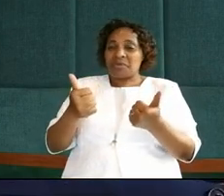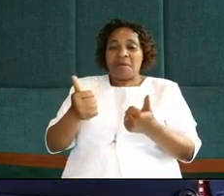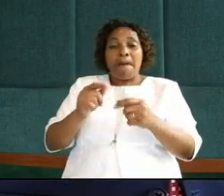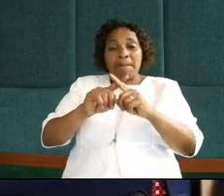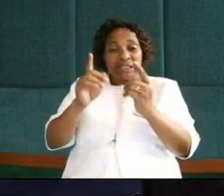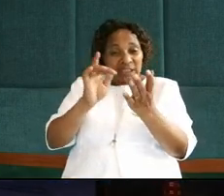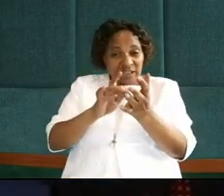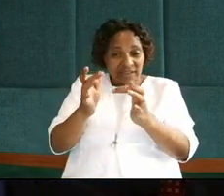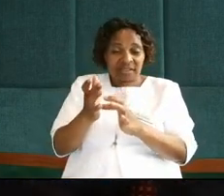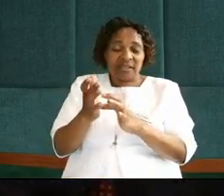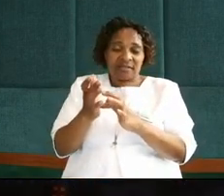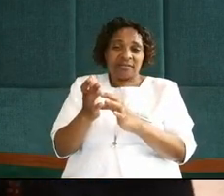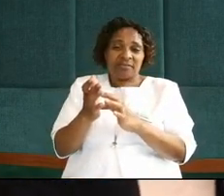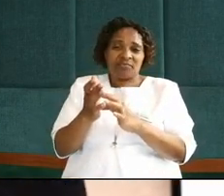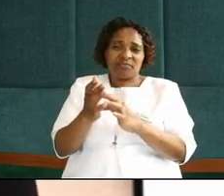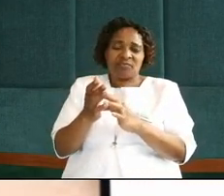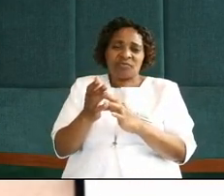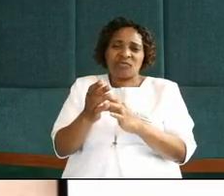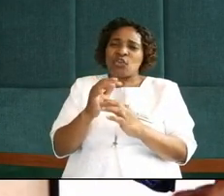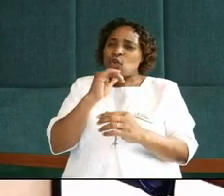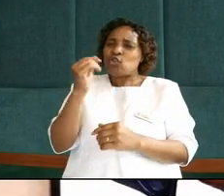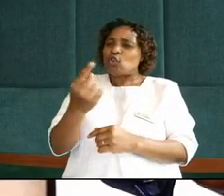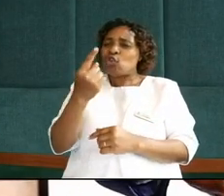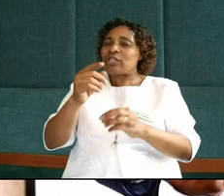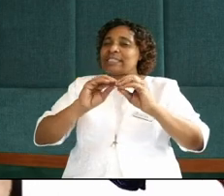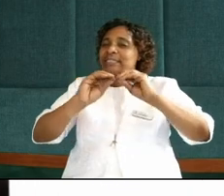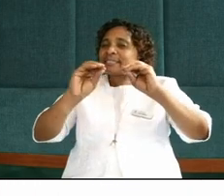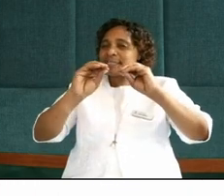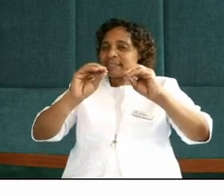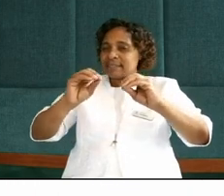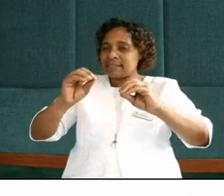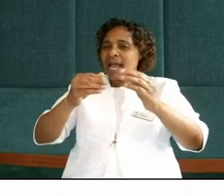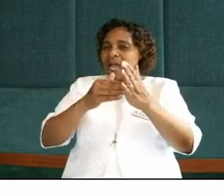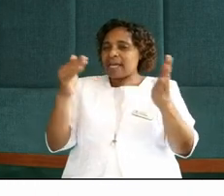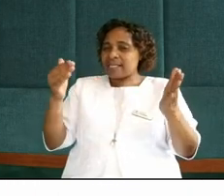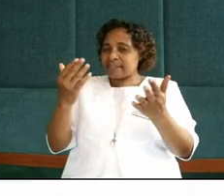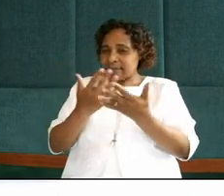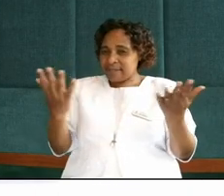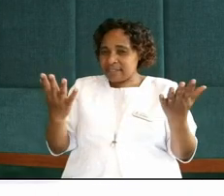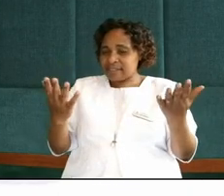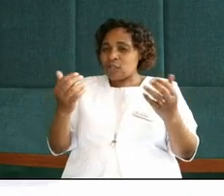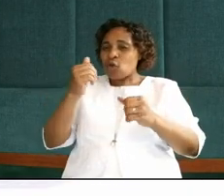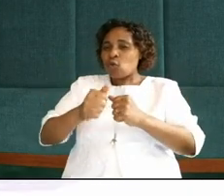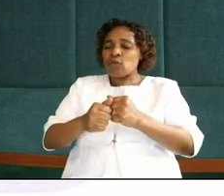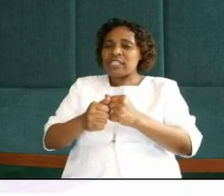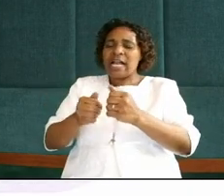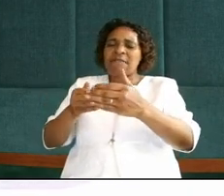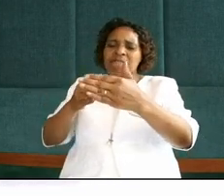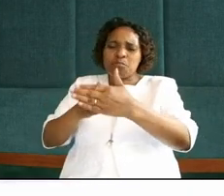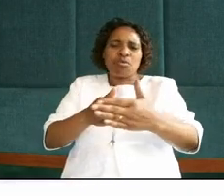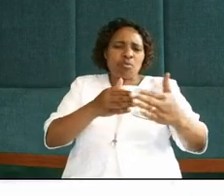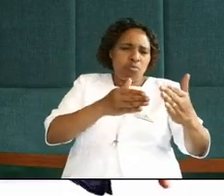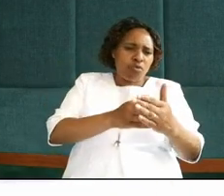Jesus is not only today teaching against the things that are stumbling blocks in